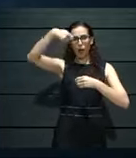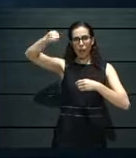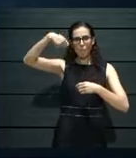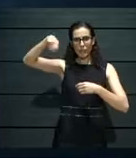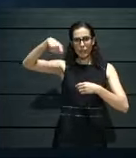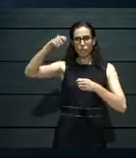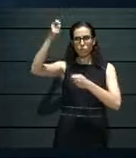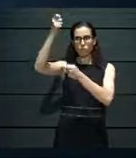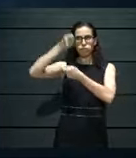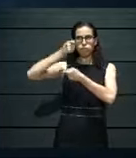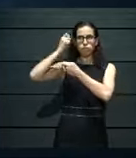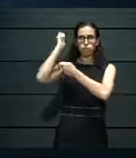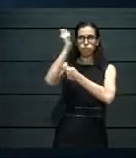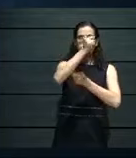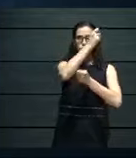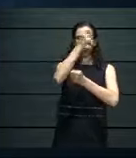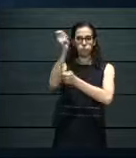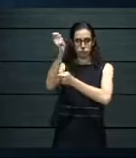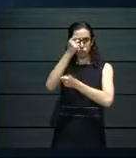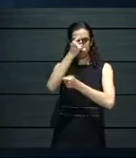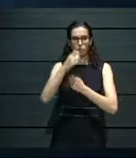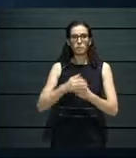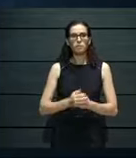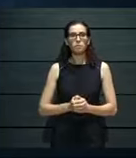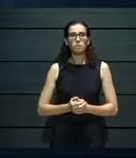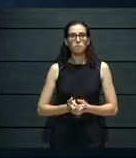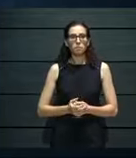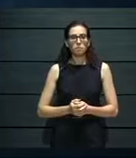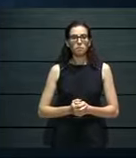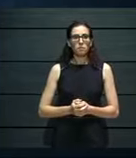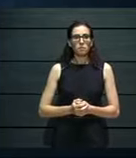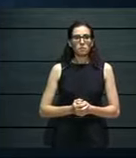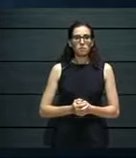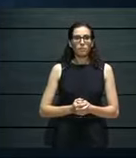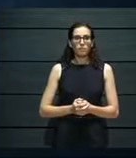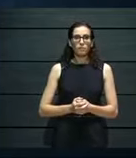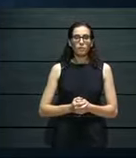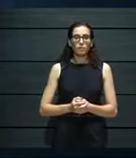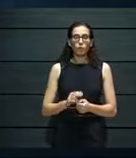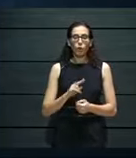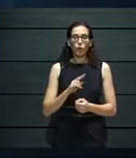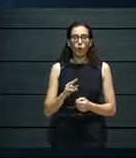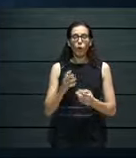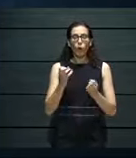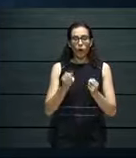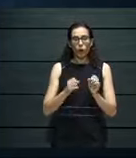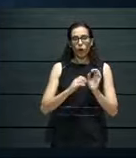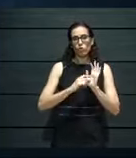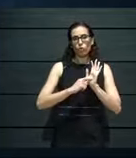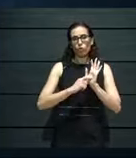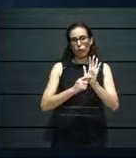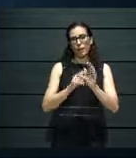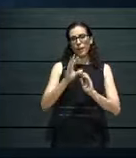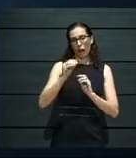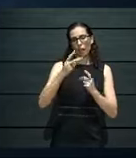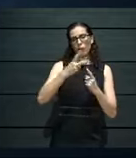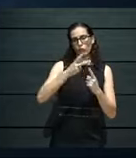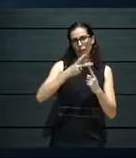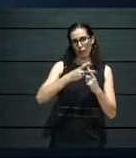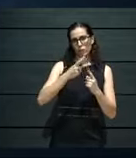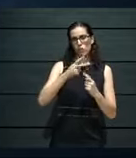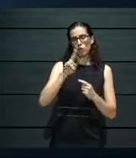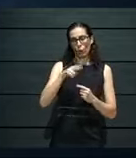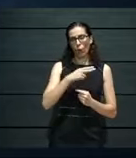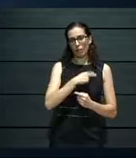short documentaries, which were being aired on the national TV station, and which engaged quite a number of audiences there as well.